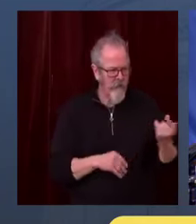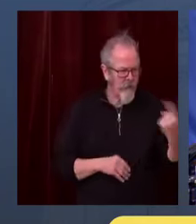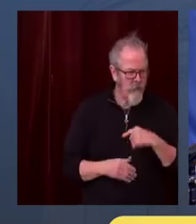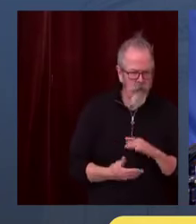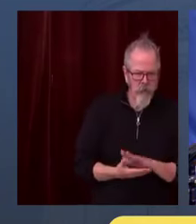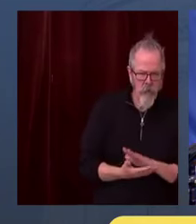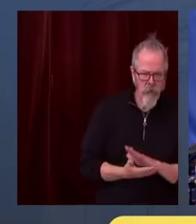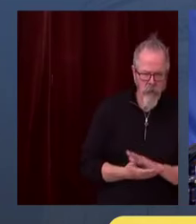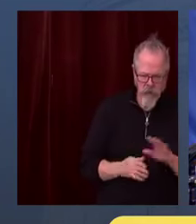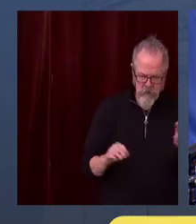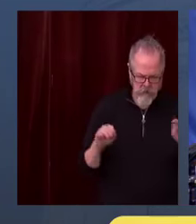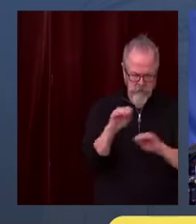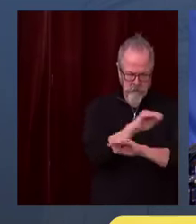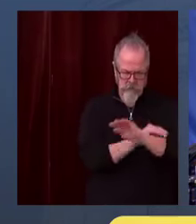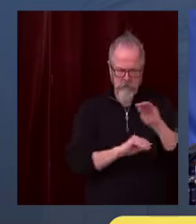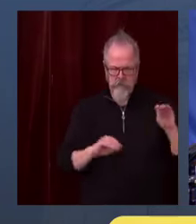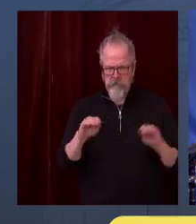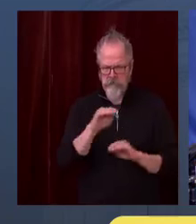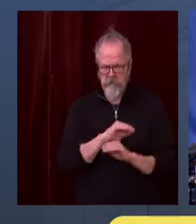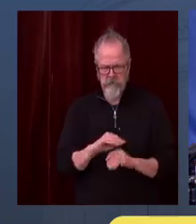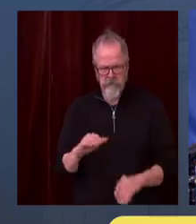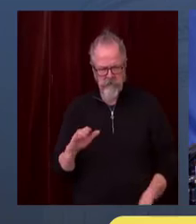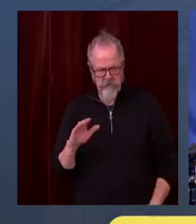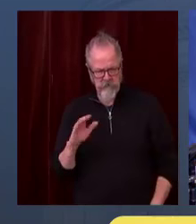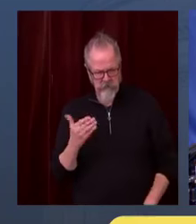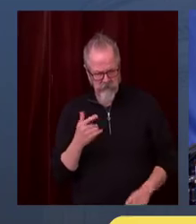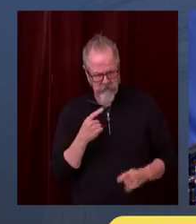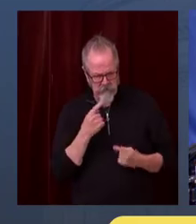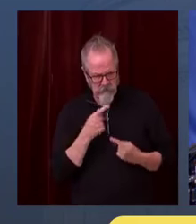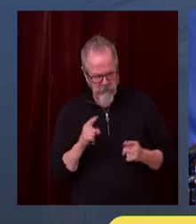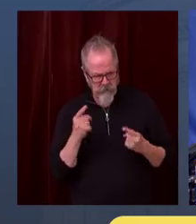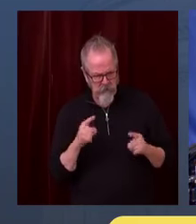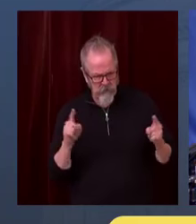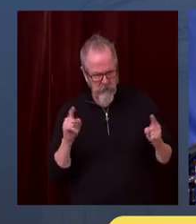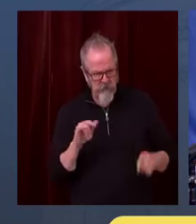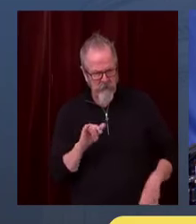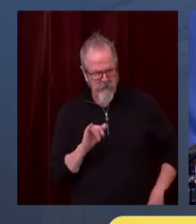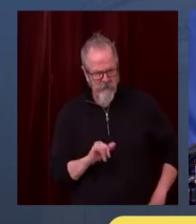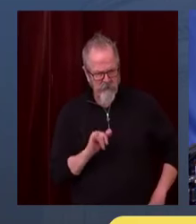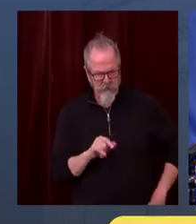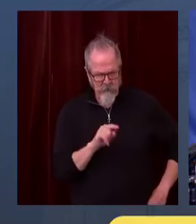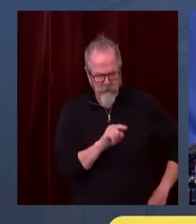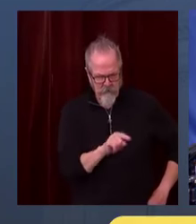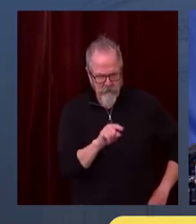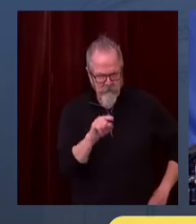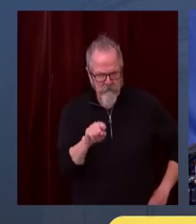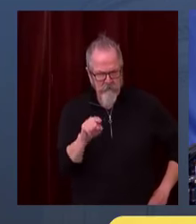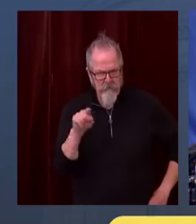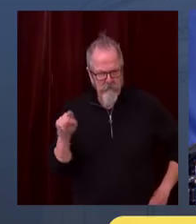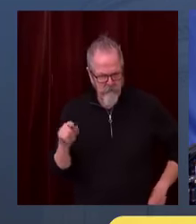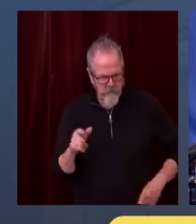So we did not believe it was in our place to close those down.